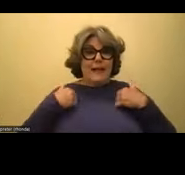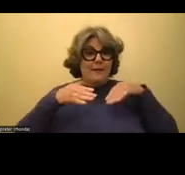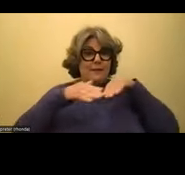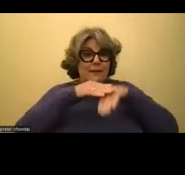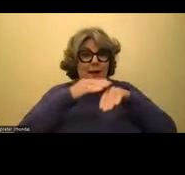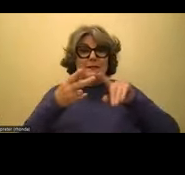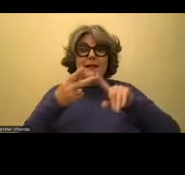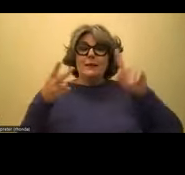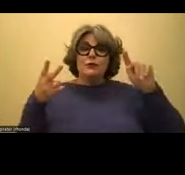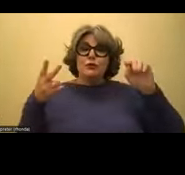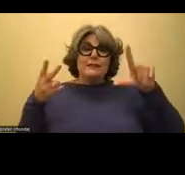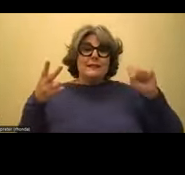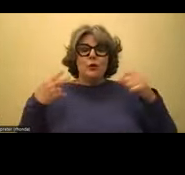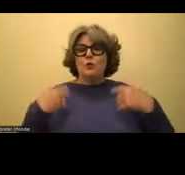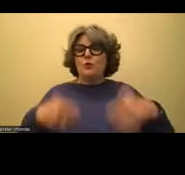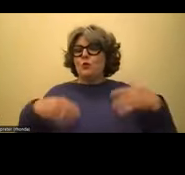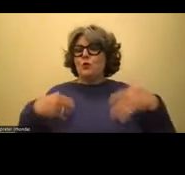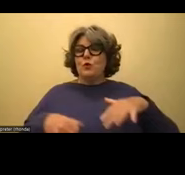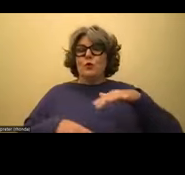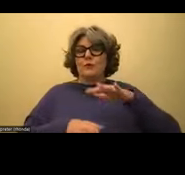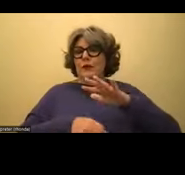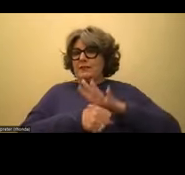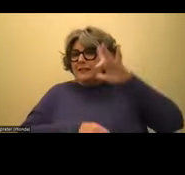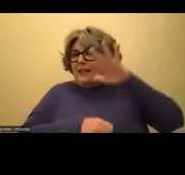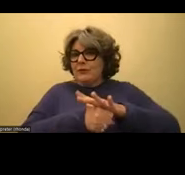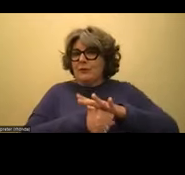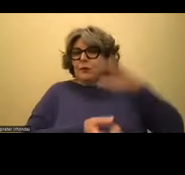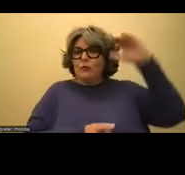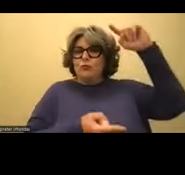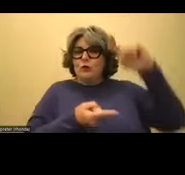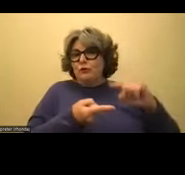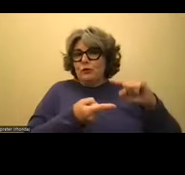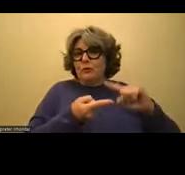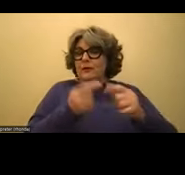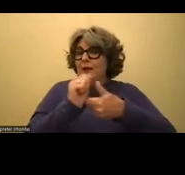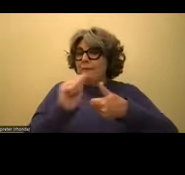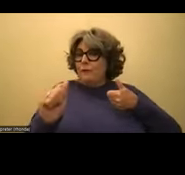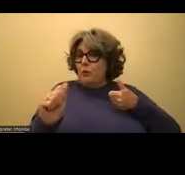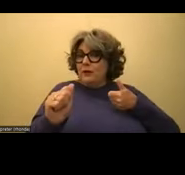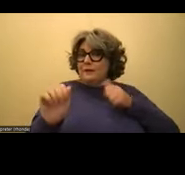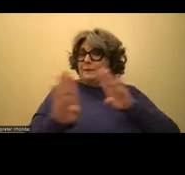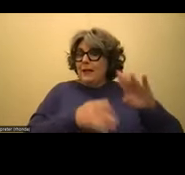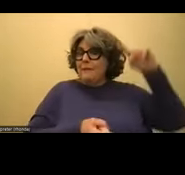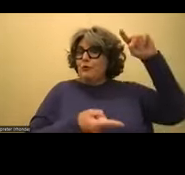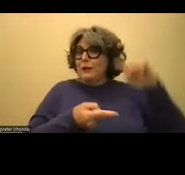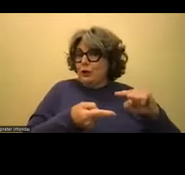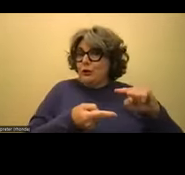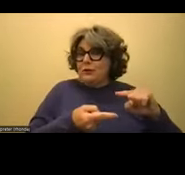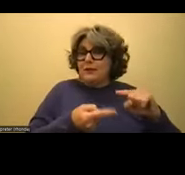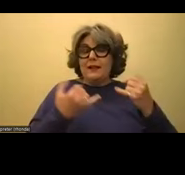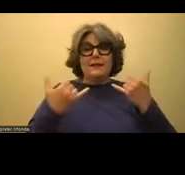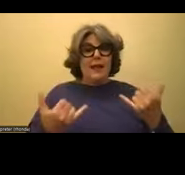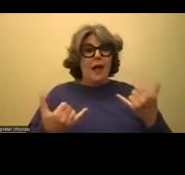they need in order to be successful, those tantrums reduce. The escape avoidance behaviors reduce. And then they're actually